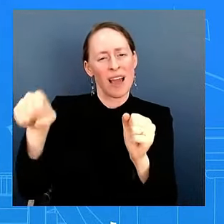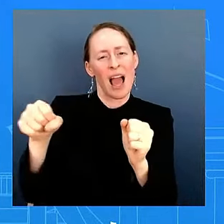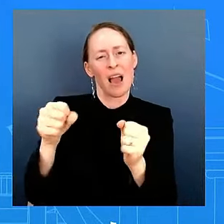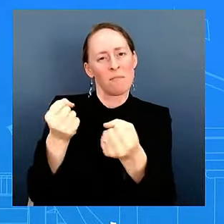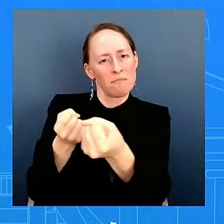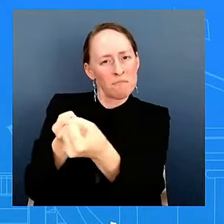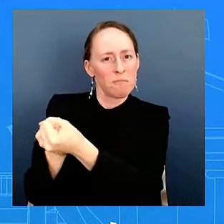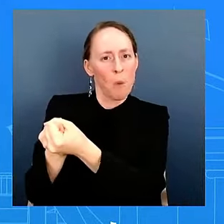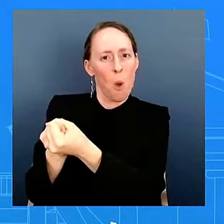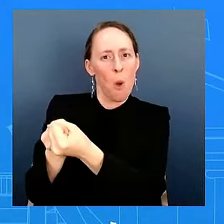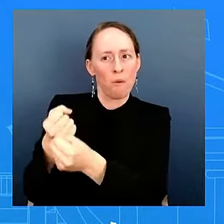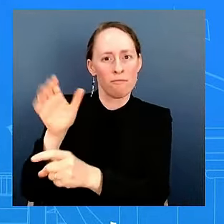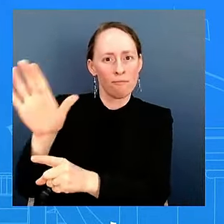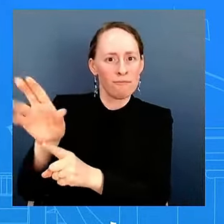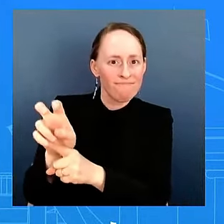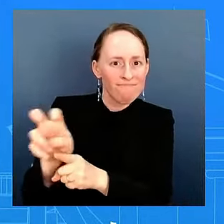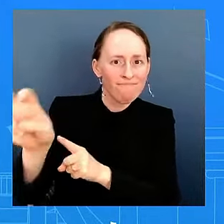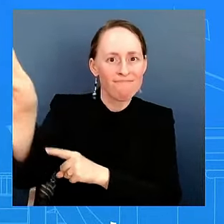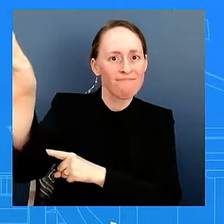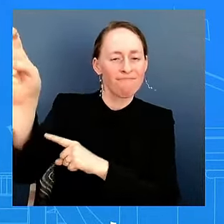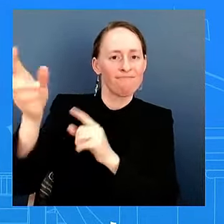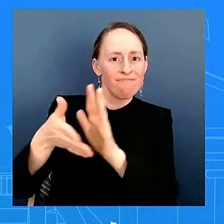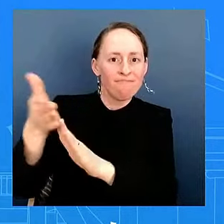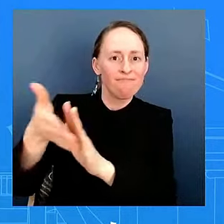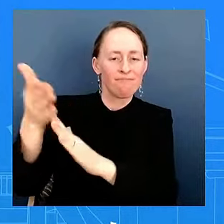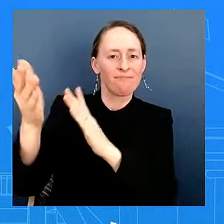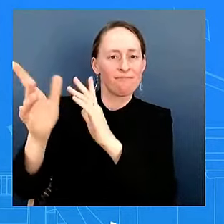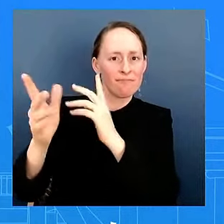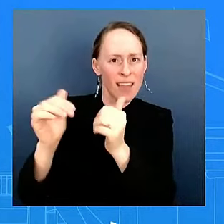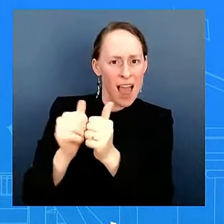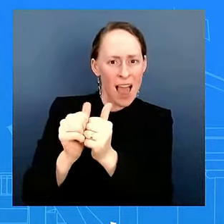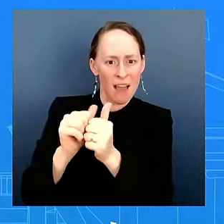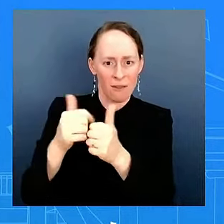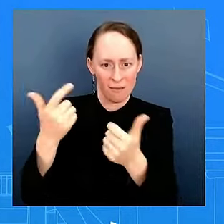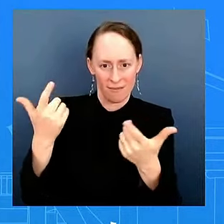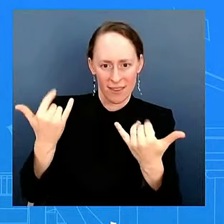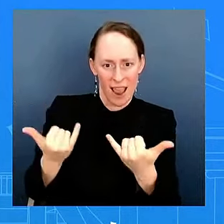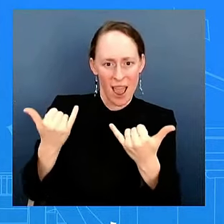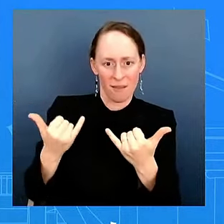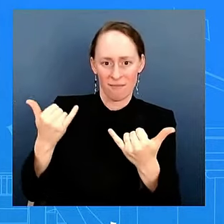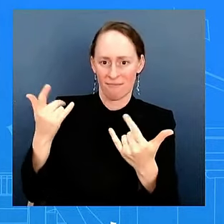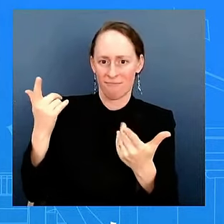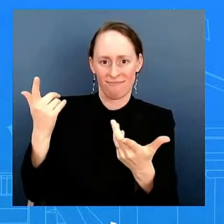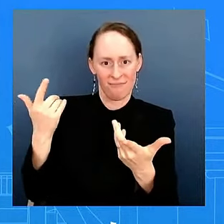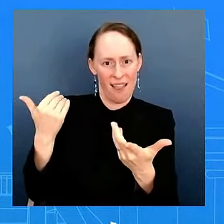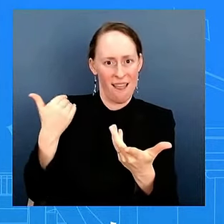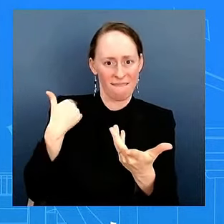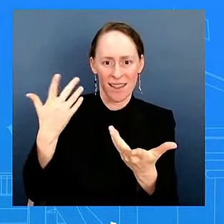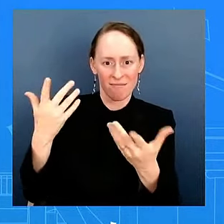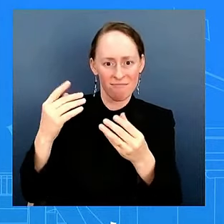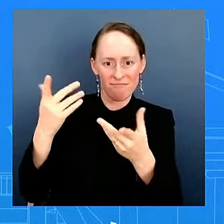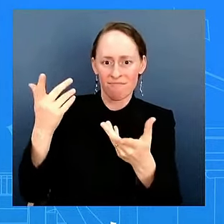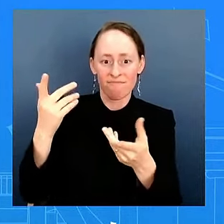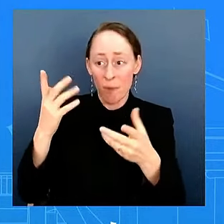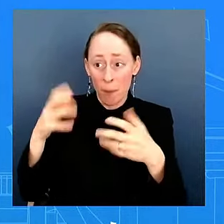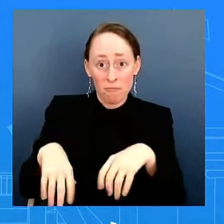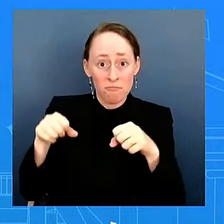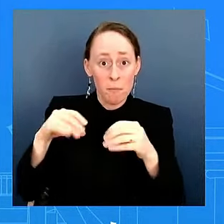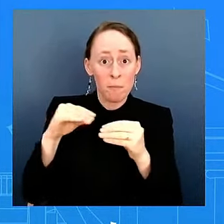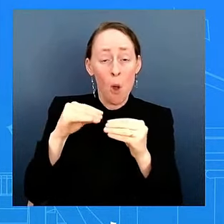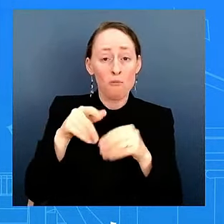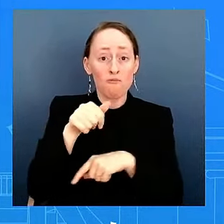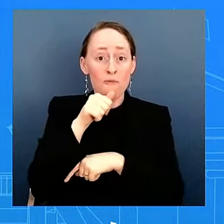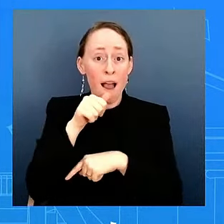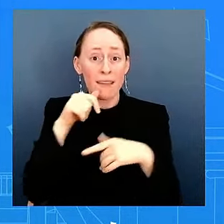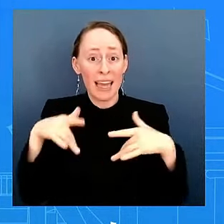giving her this moment, for lack of a better phrase, by doing more private events than public ones? So, look, I think